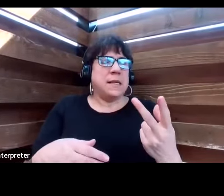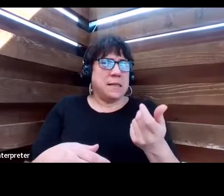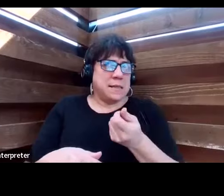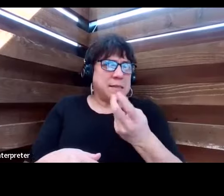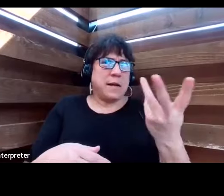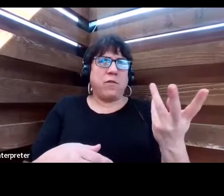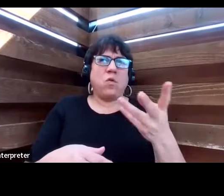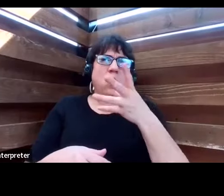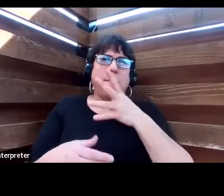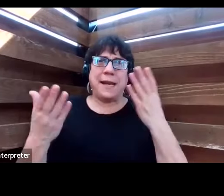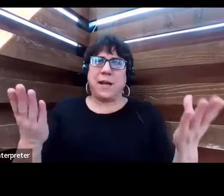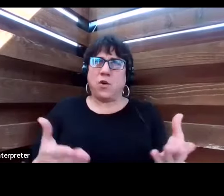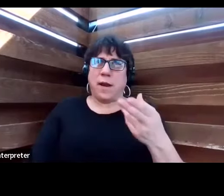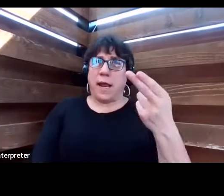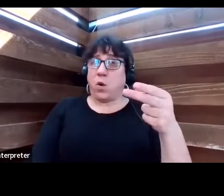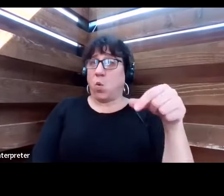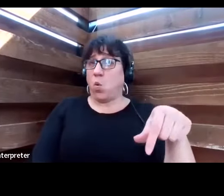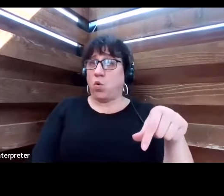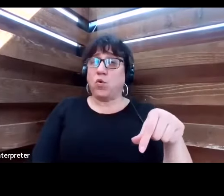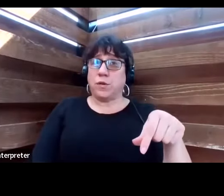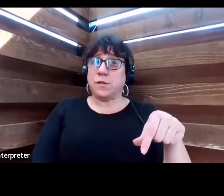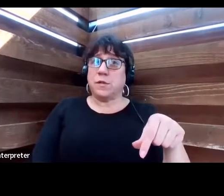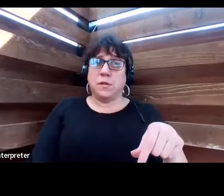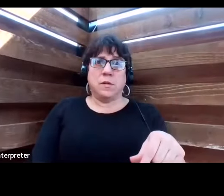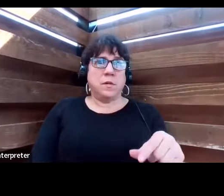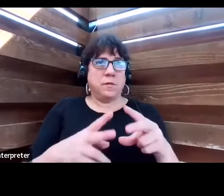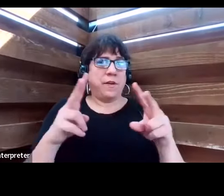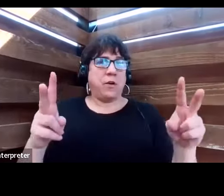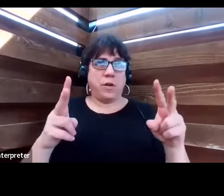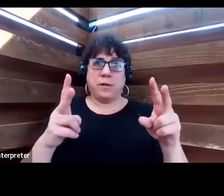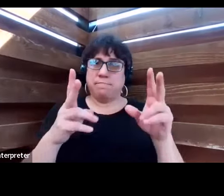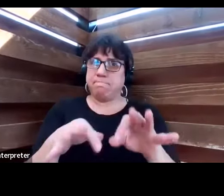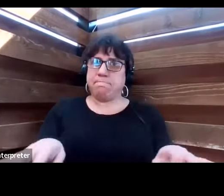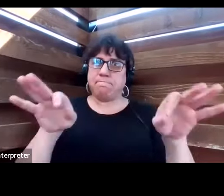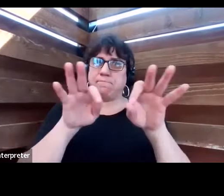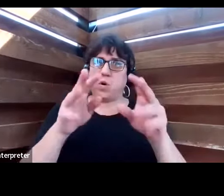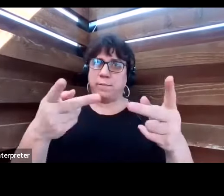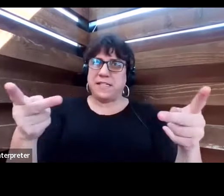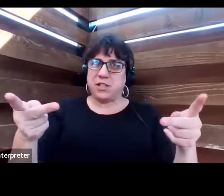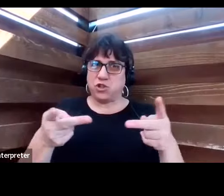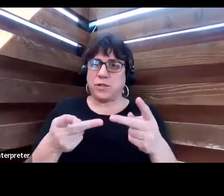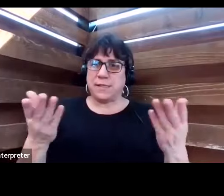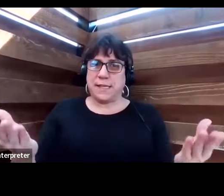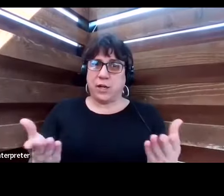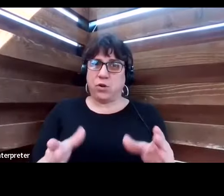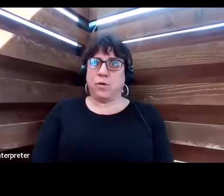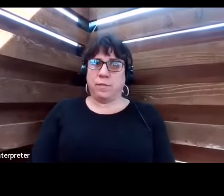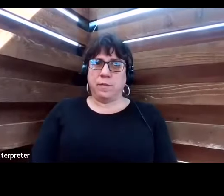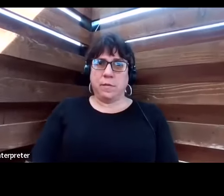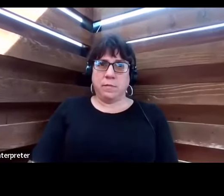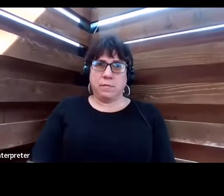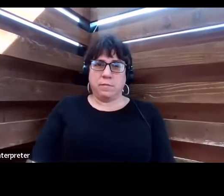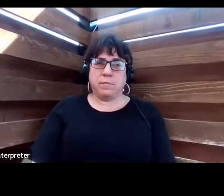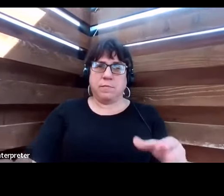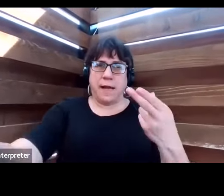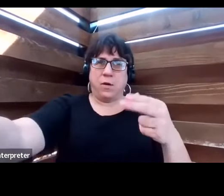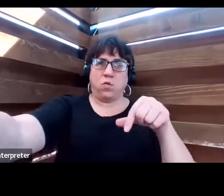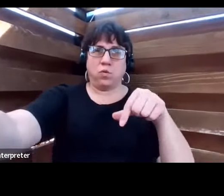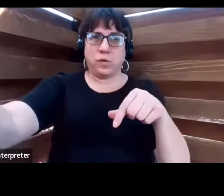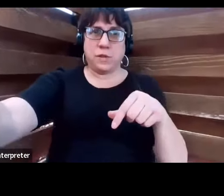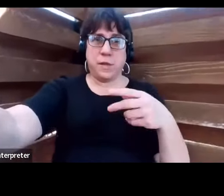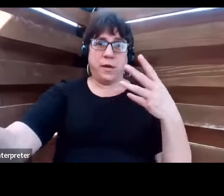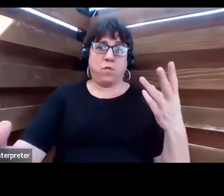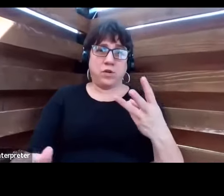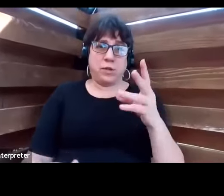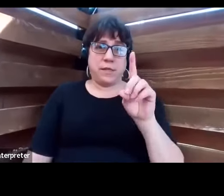in headquarters who are in very, very significant positions here at headquarters in Washington. But once you go